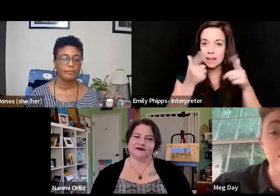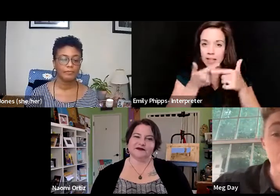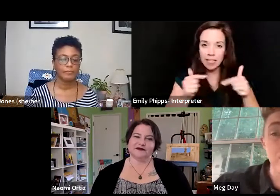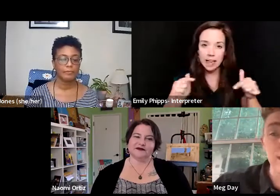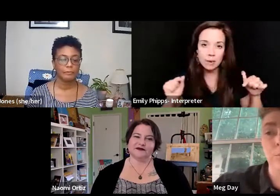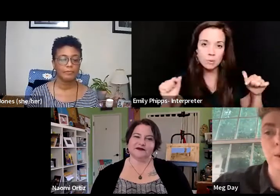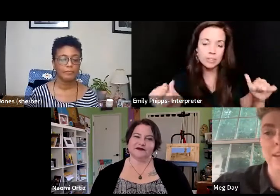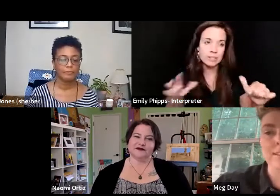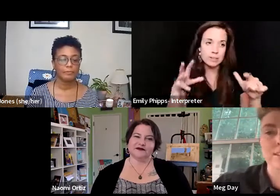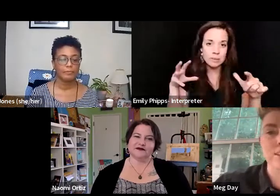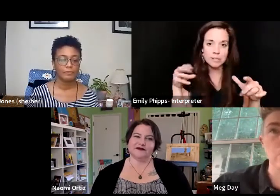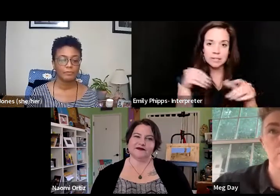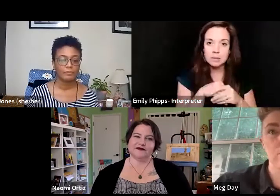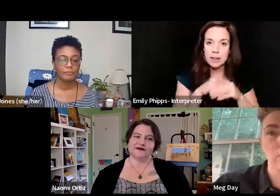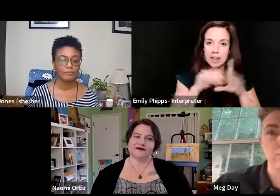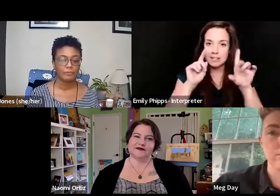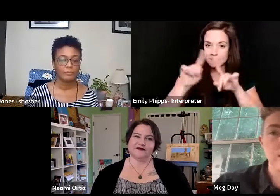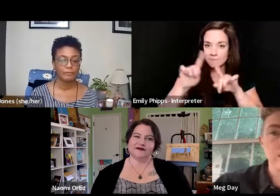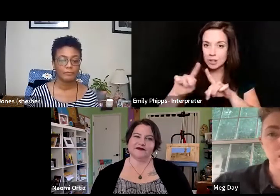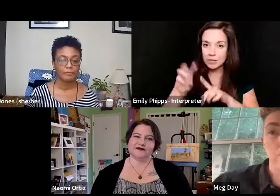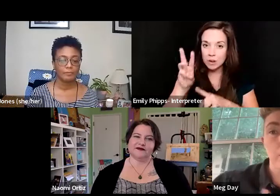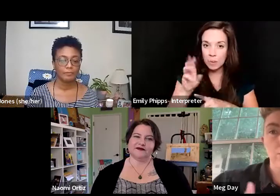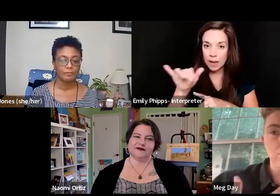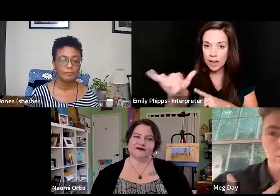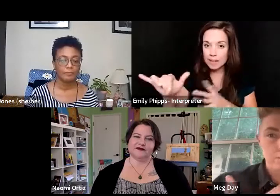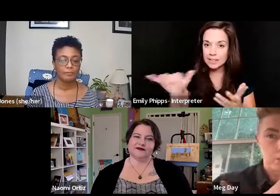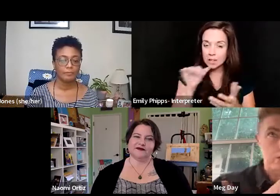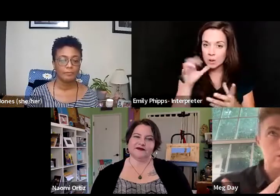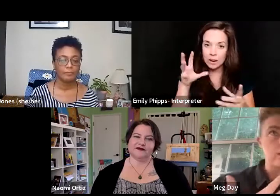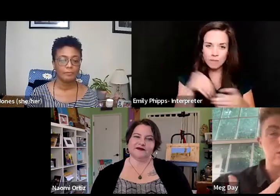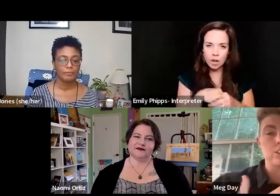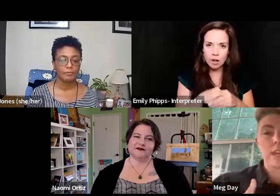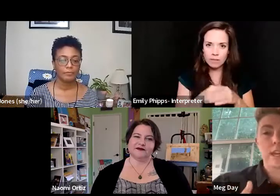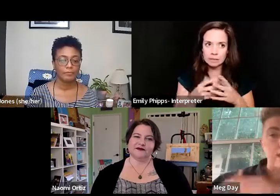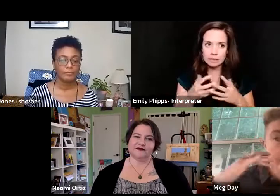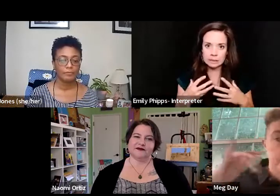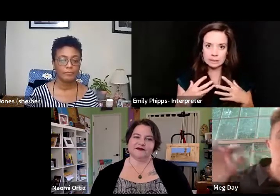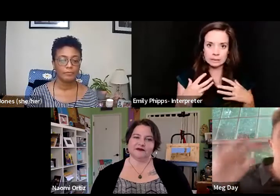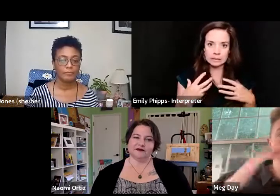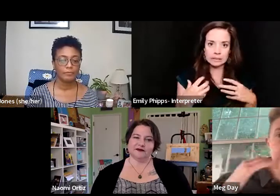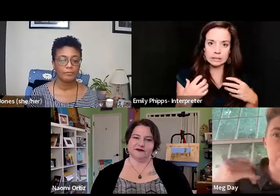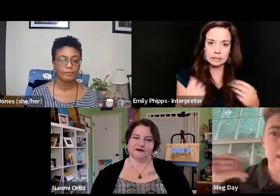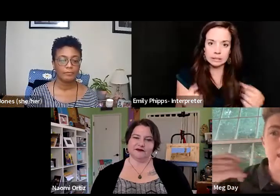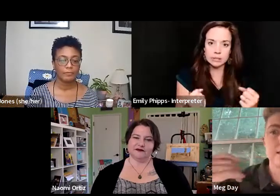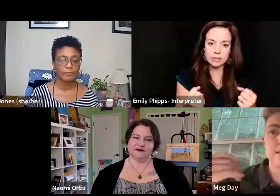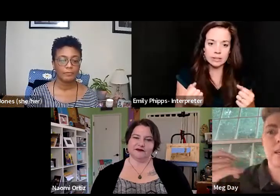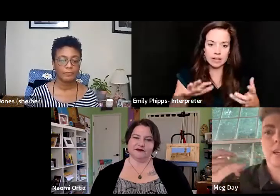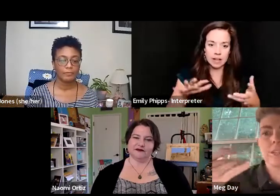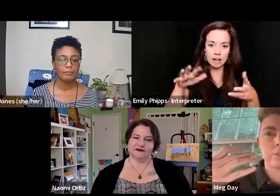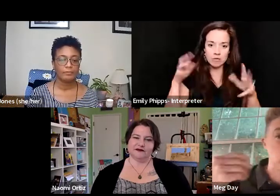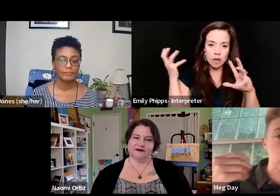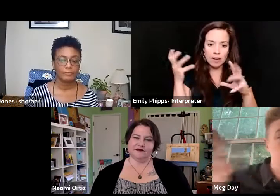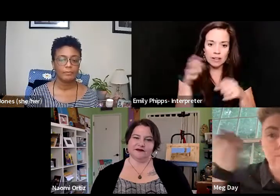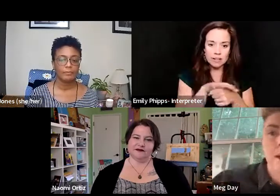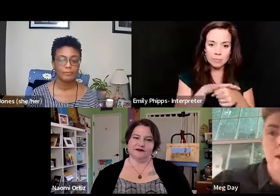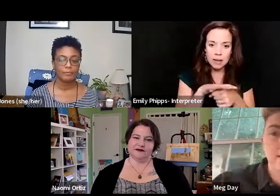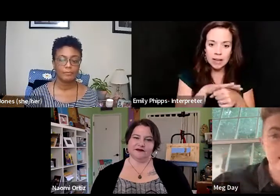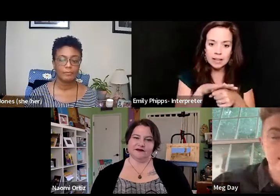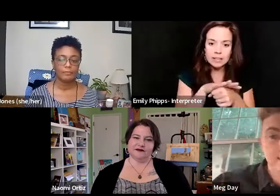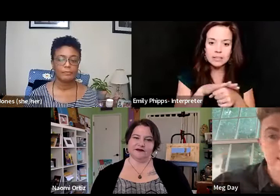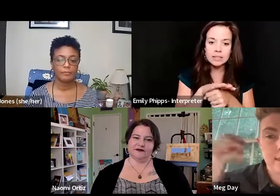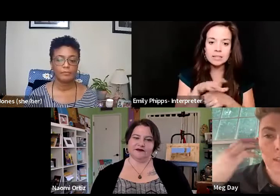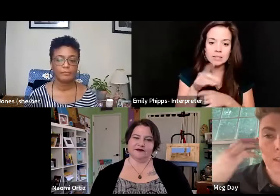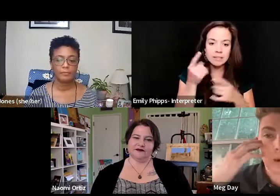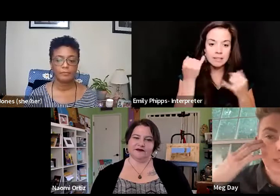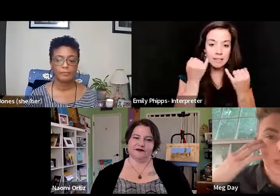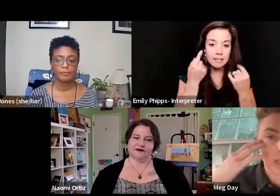participate in ways that don't involve, you know, mustering up the courage in a kairotic space to finally